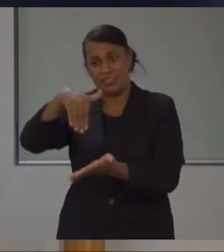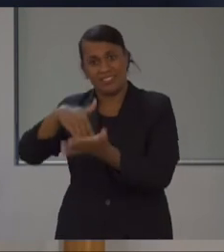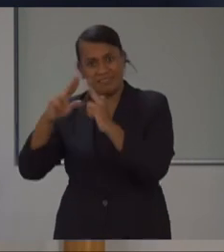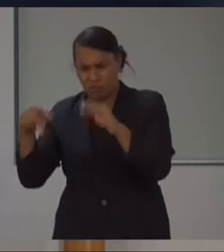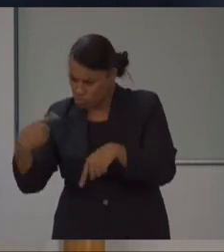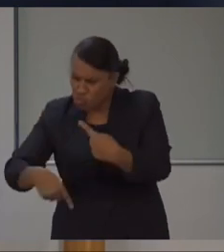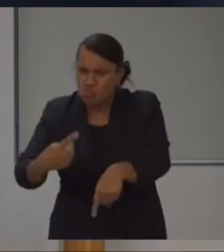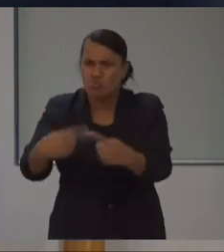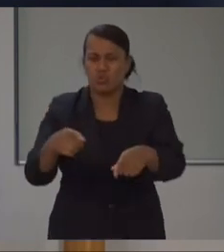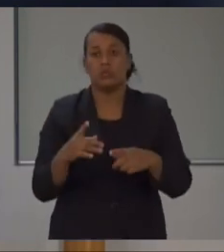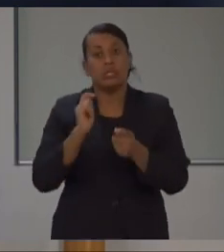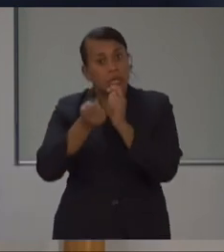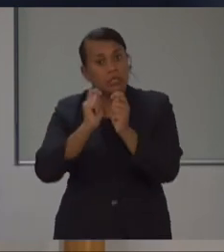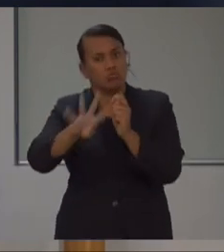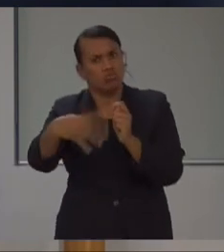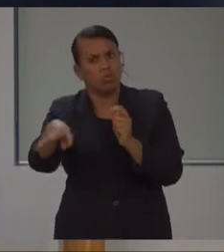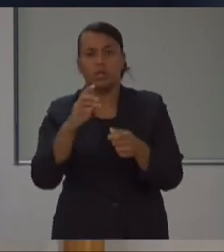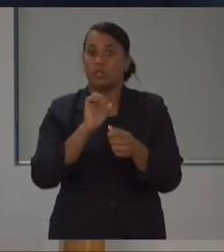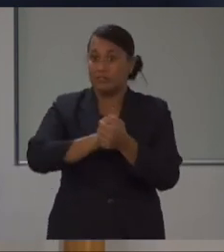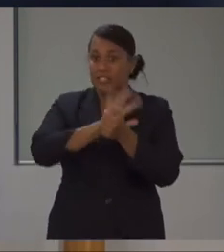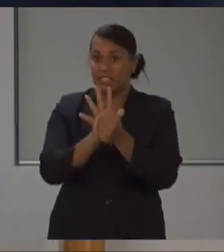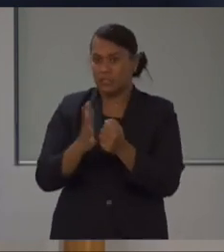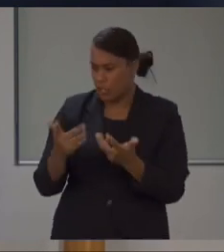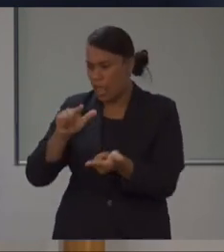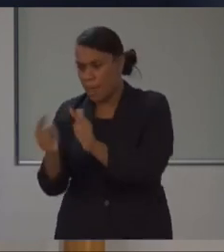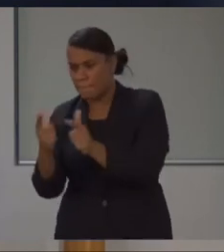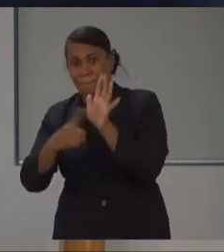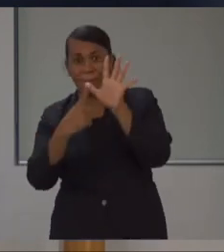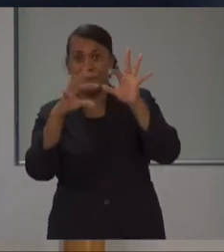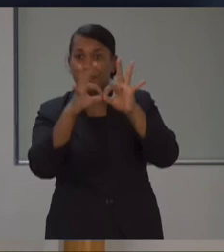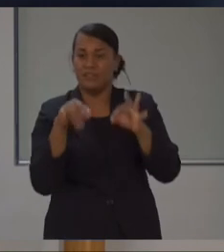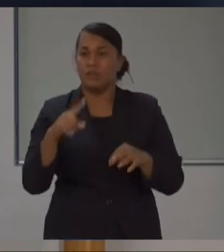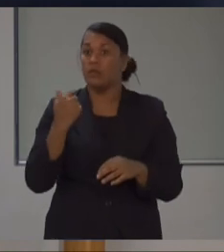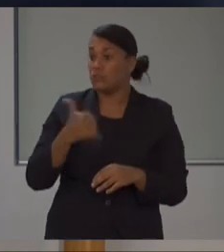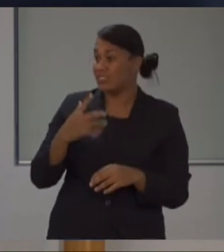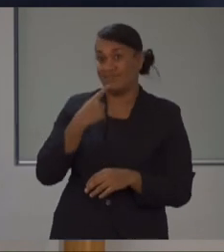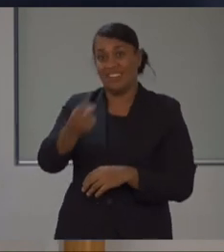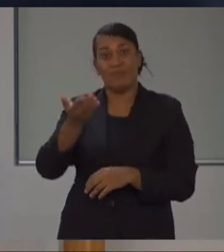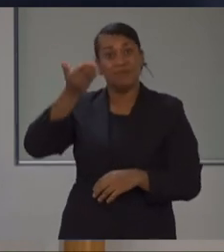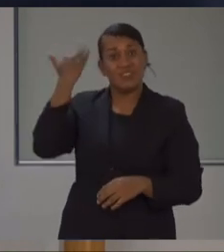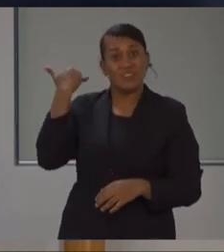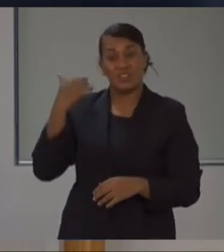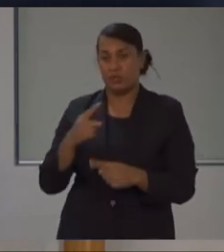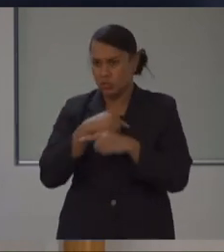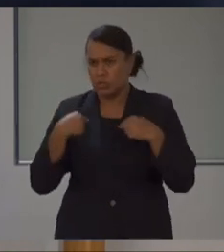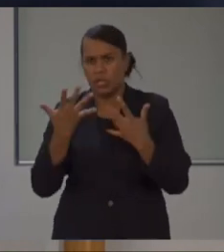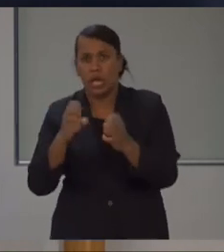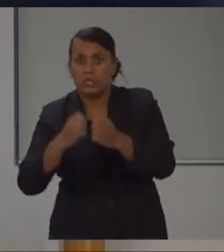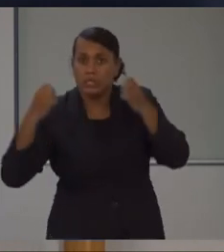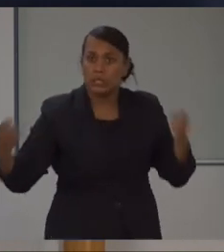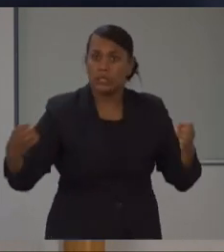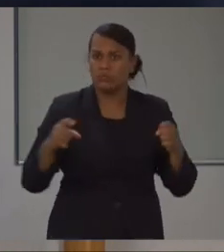testing continues with Ernest. As I've alluded to in one of the earlier statements, we've expanded our ability to test. We now